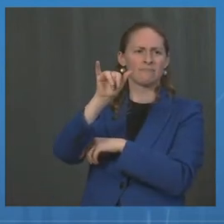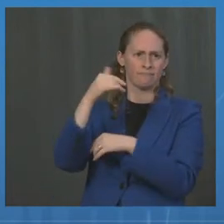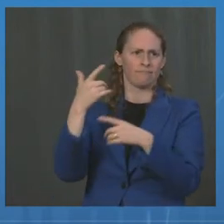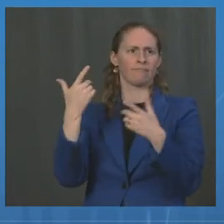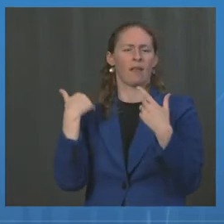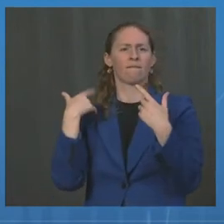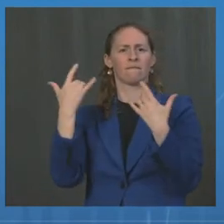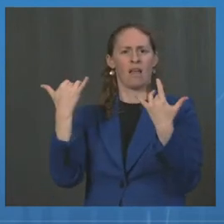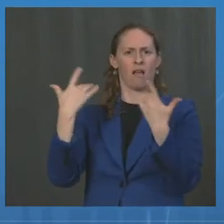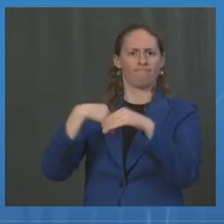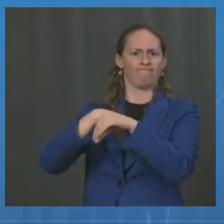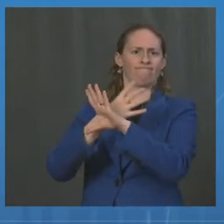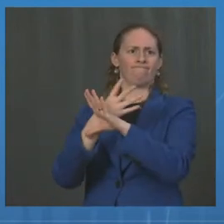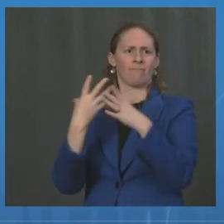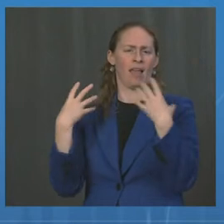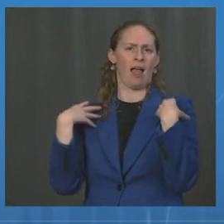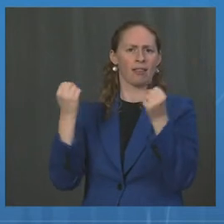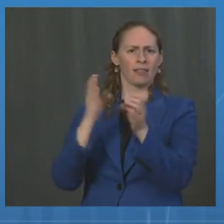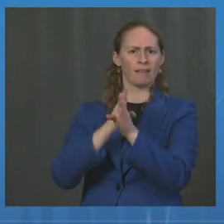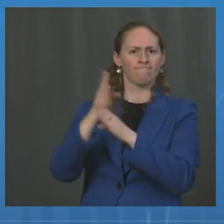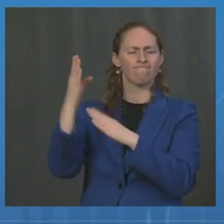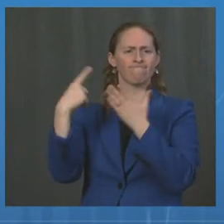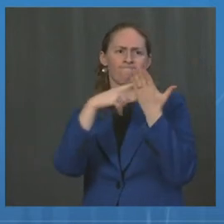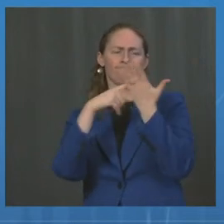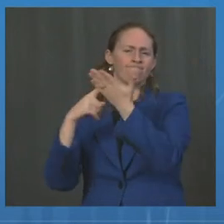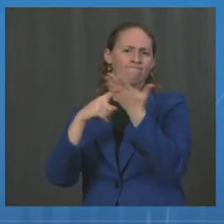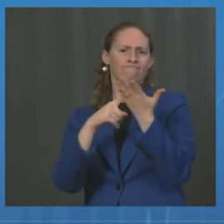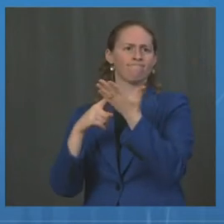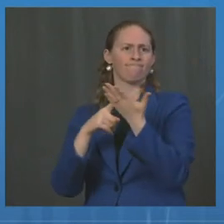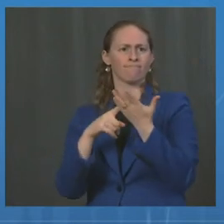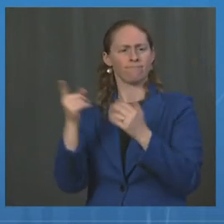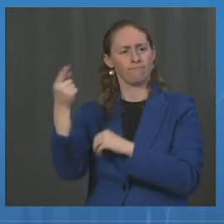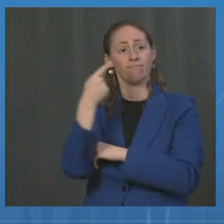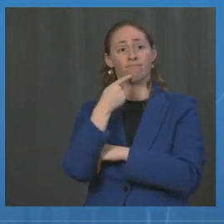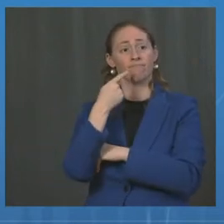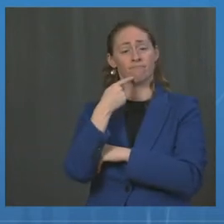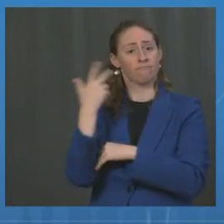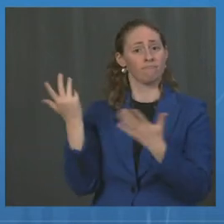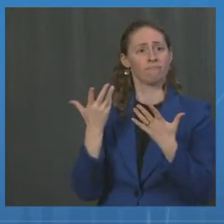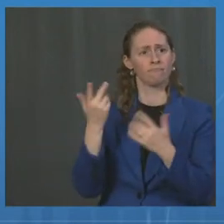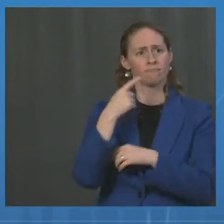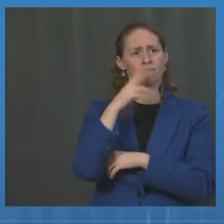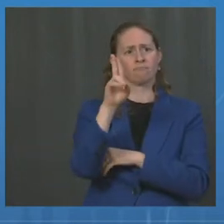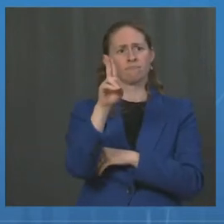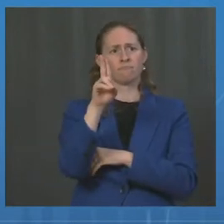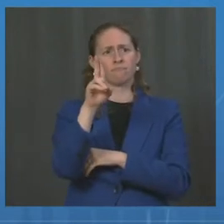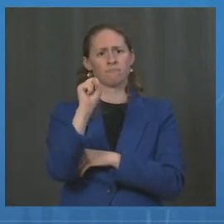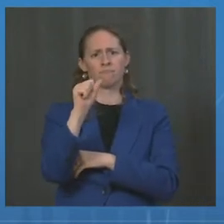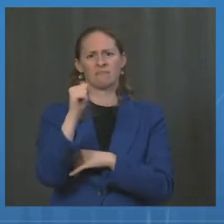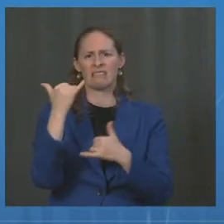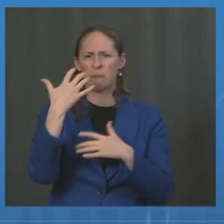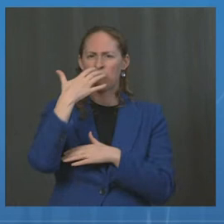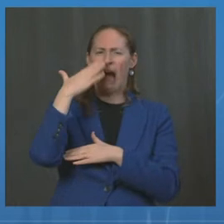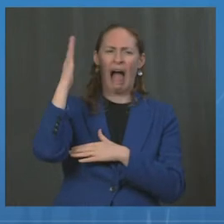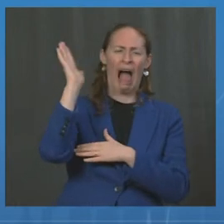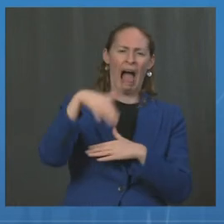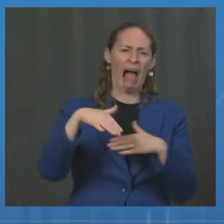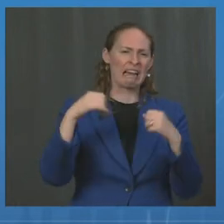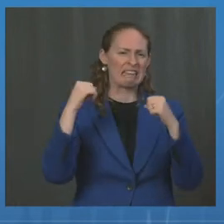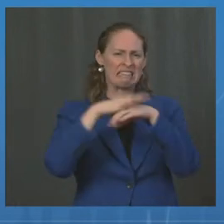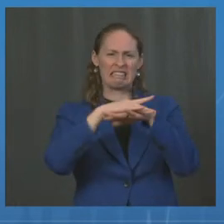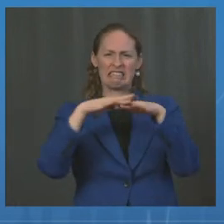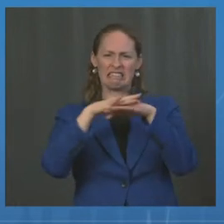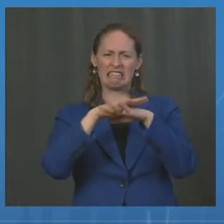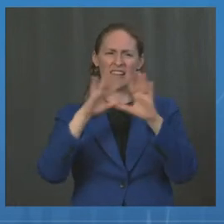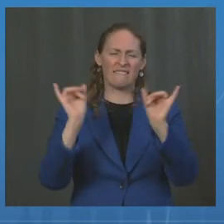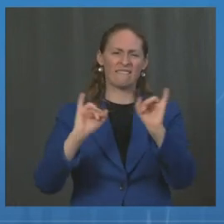they proclaimed the United States a hot zone into itself. They said the entire country was a hot zone, and I wonder